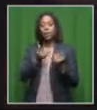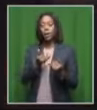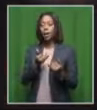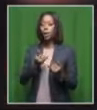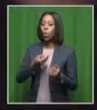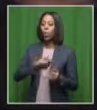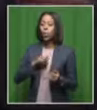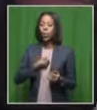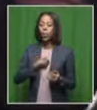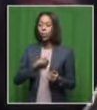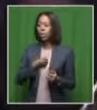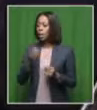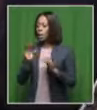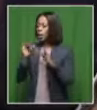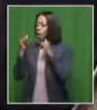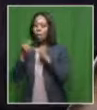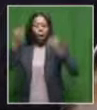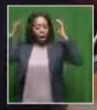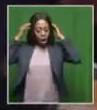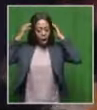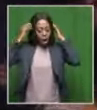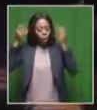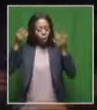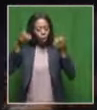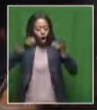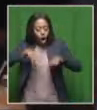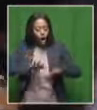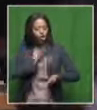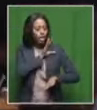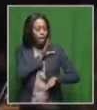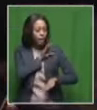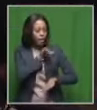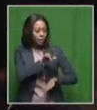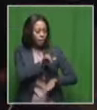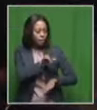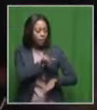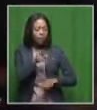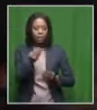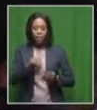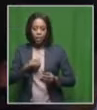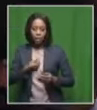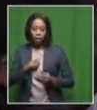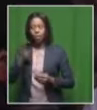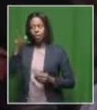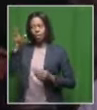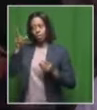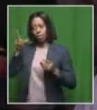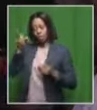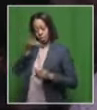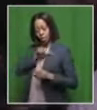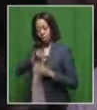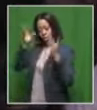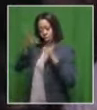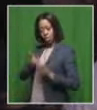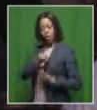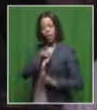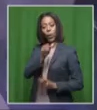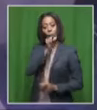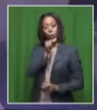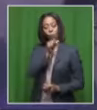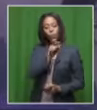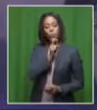saw a gap of saying, maybe we can go more to Hubli Bubli. Remember now Hubli Bubli was now being indirectly